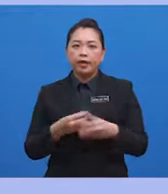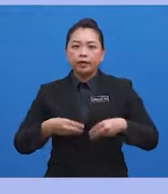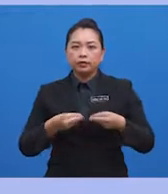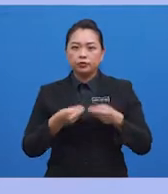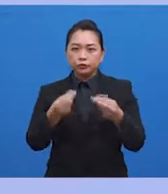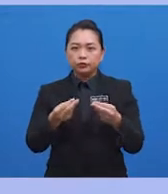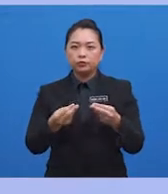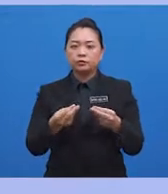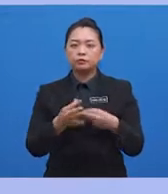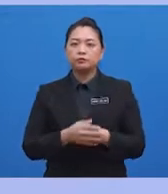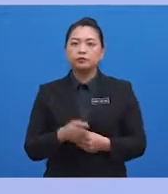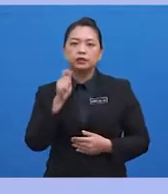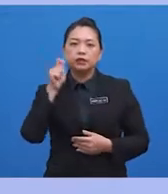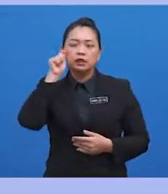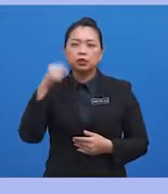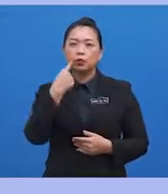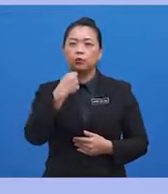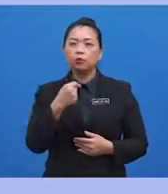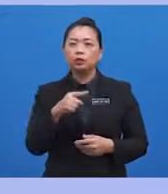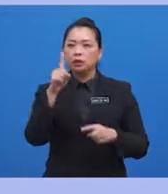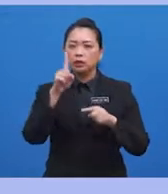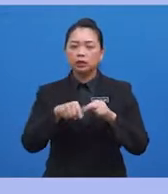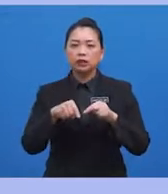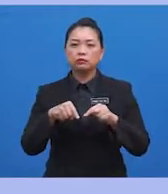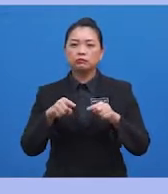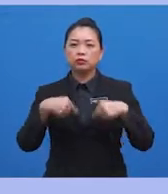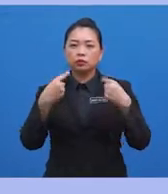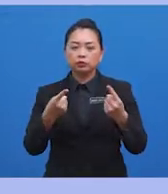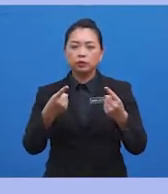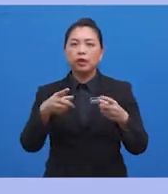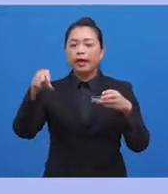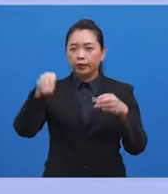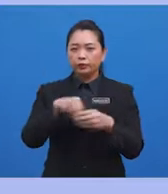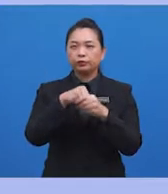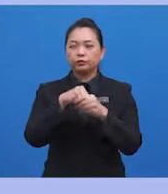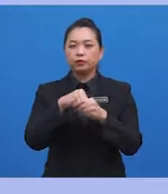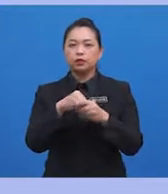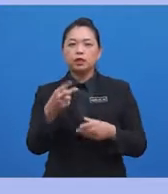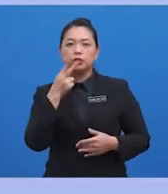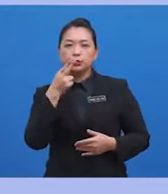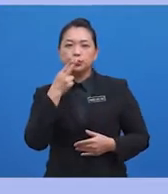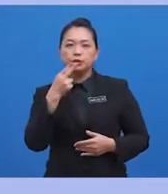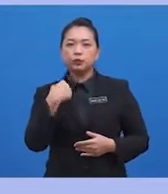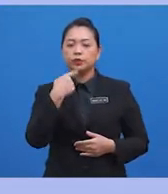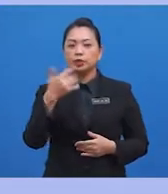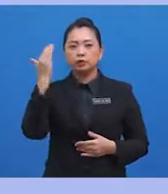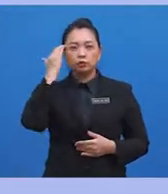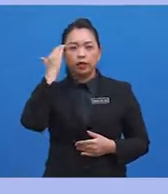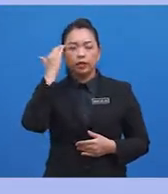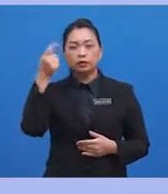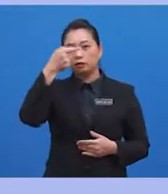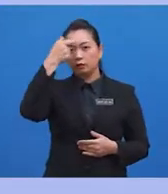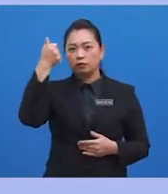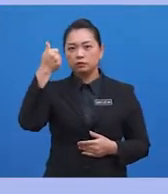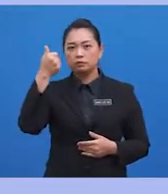preteens and teens who then go on to use other nicotine products, including cigarettes, which are known to cause disease